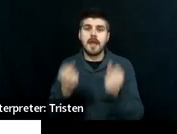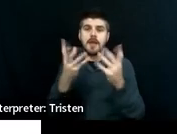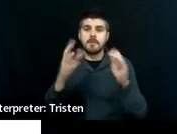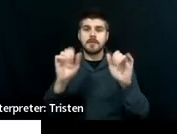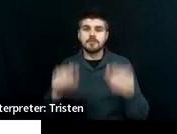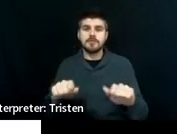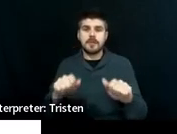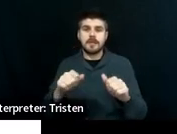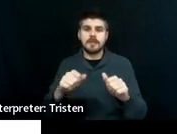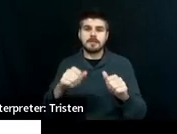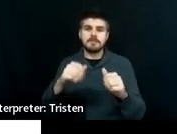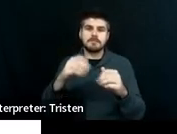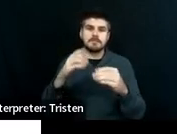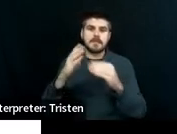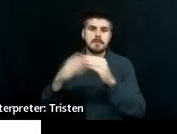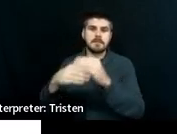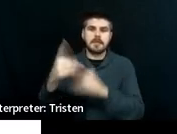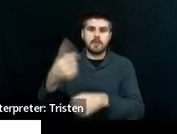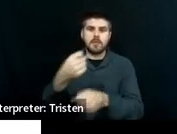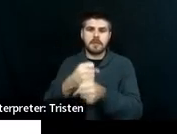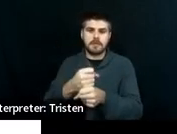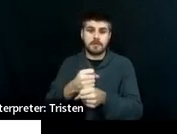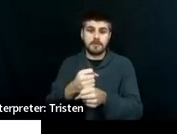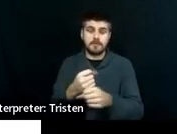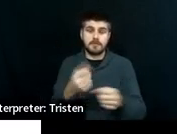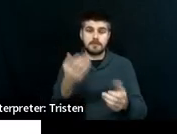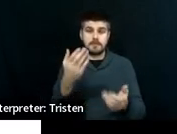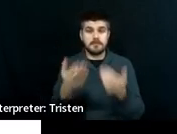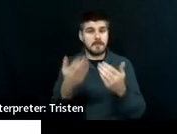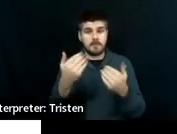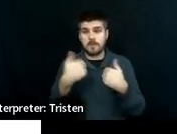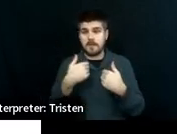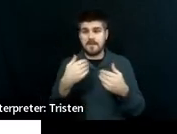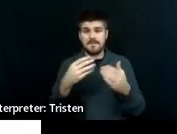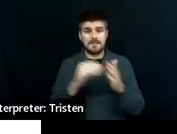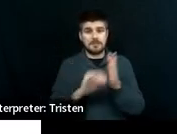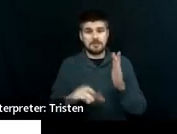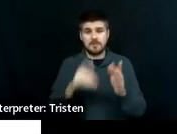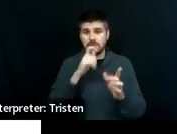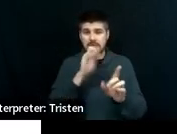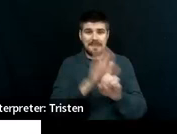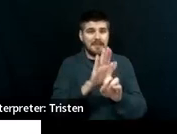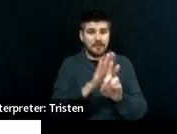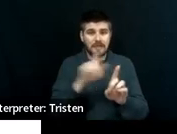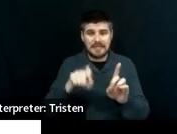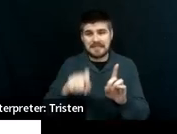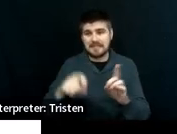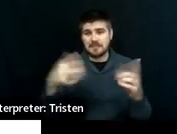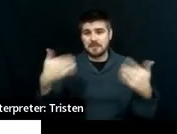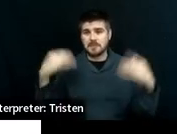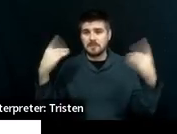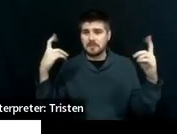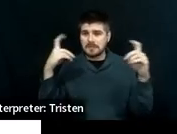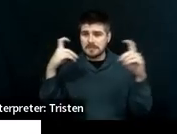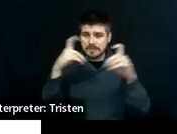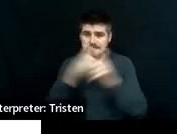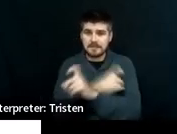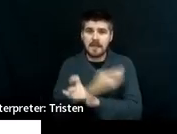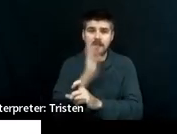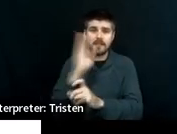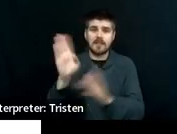within one year. Maybe we have a student with such complex needs that they are going to focus on one strand